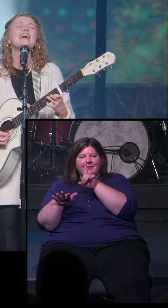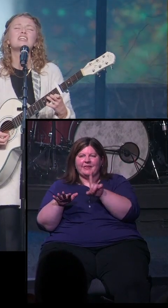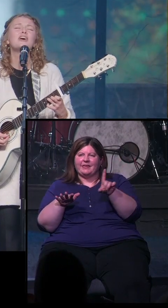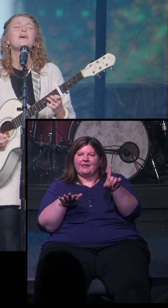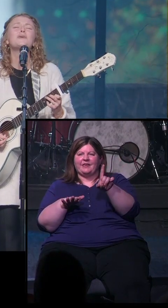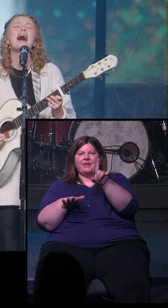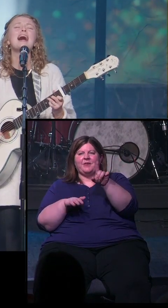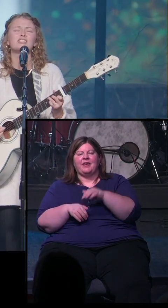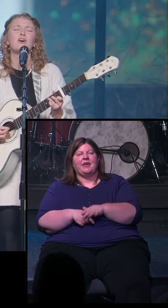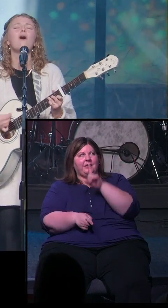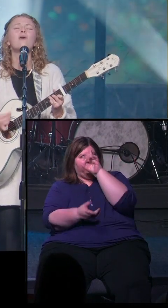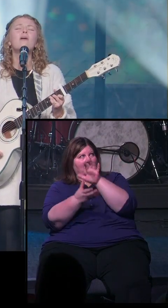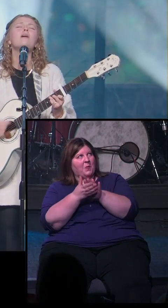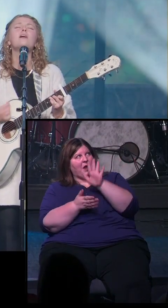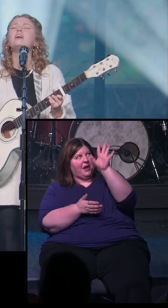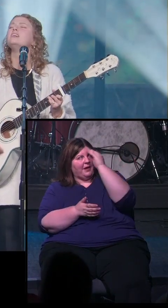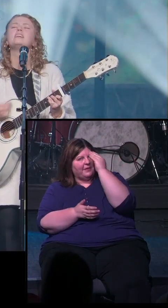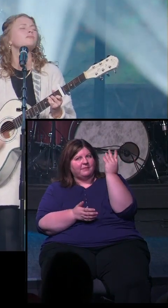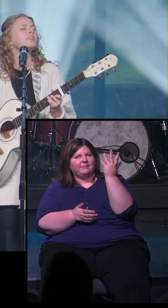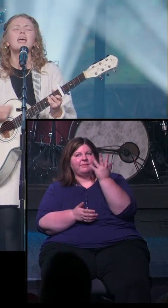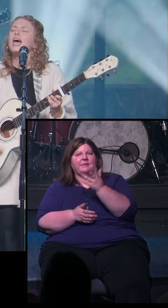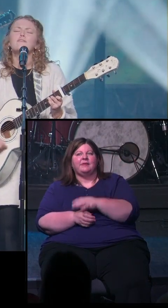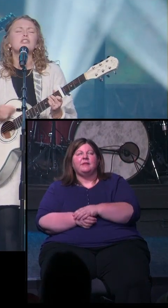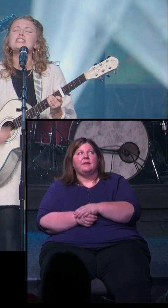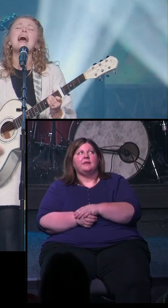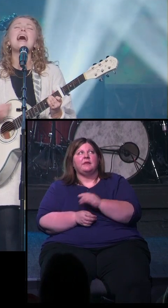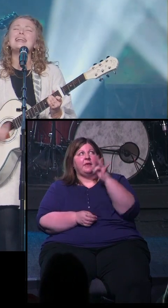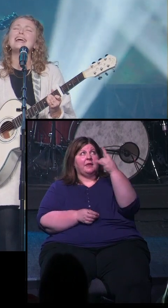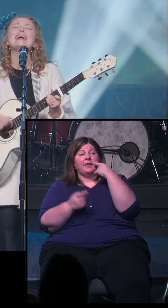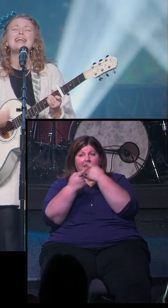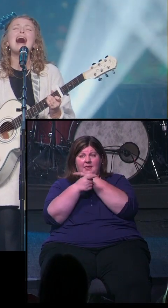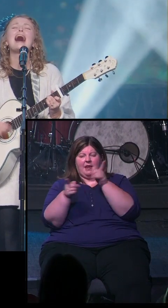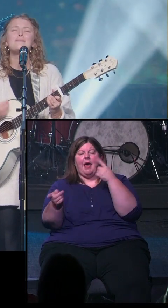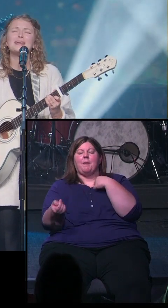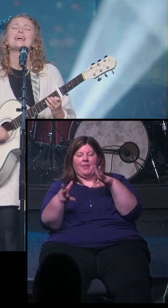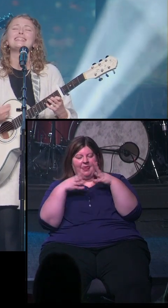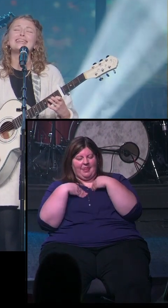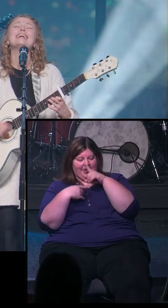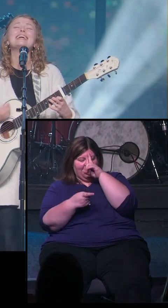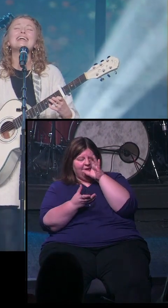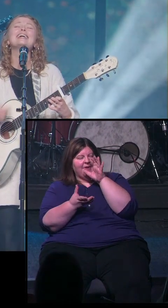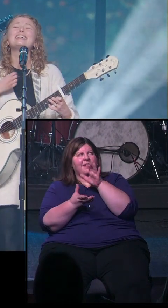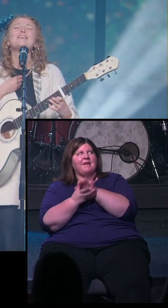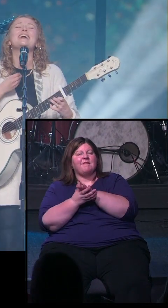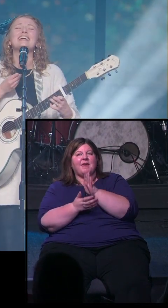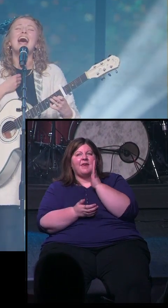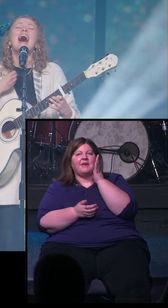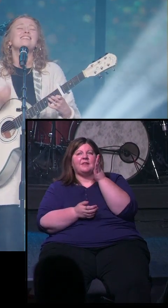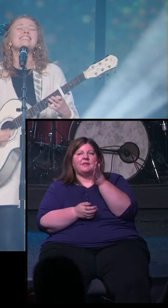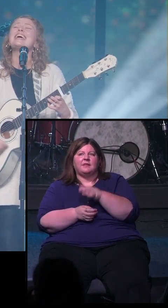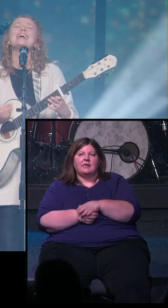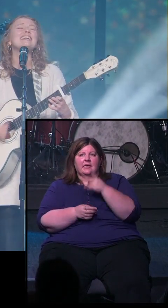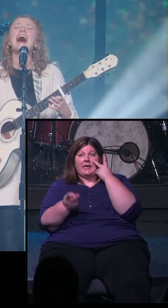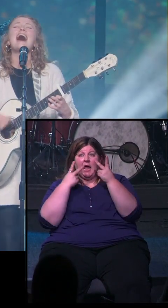I'll take you at your word. If you said it, I'll believe it.